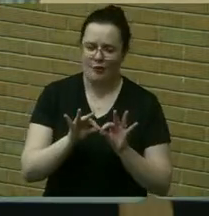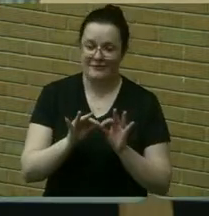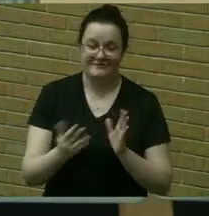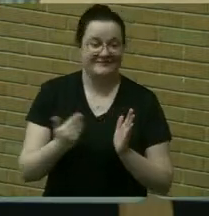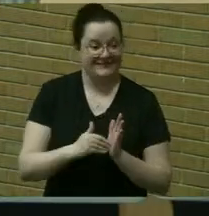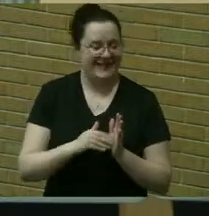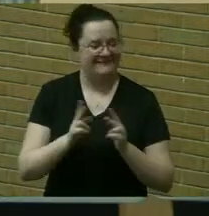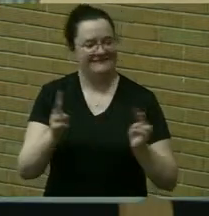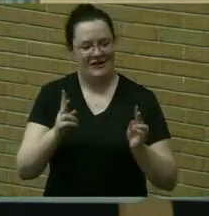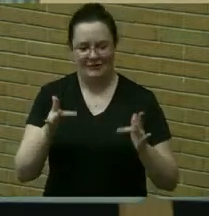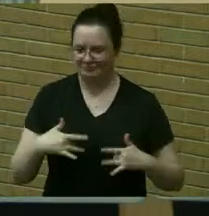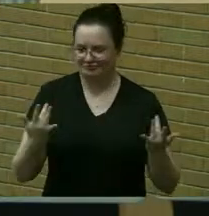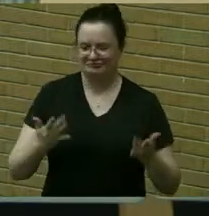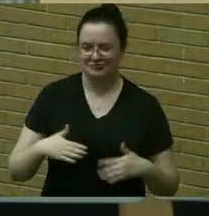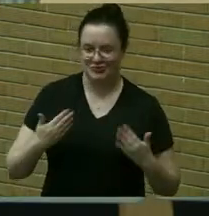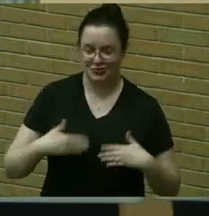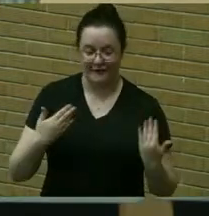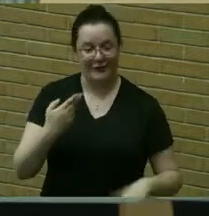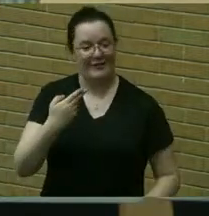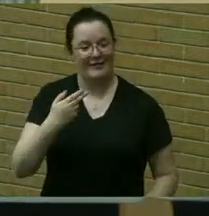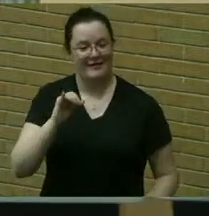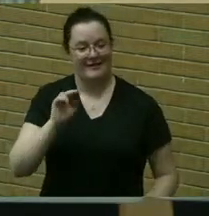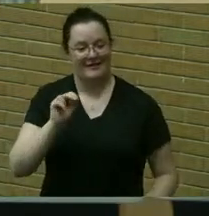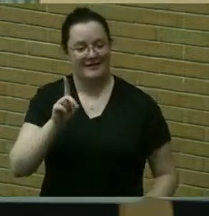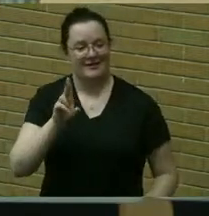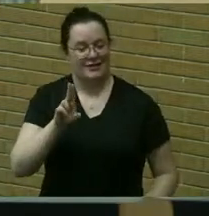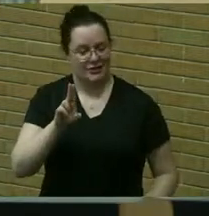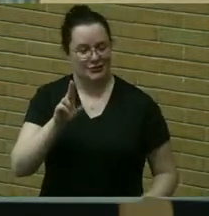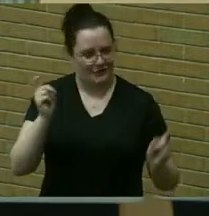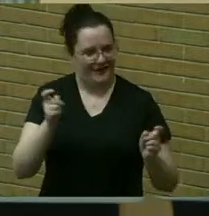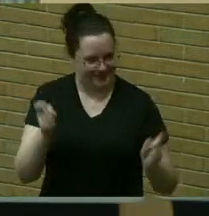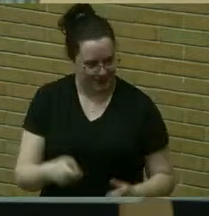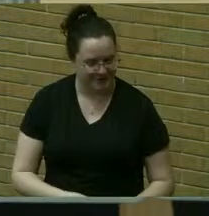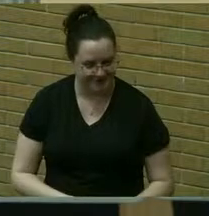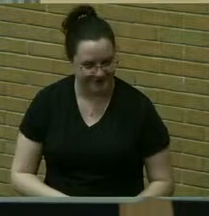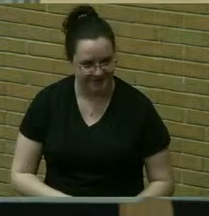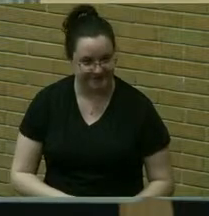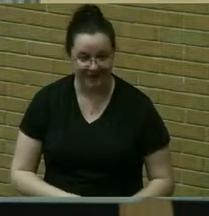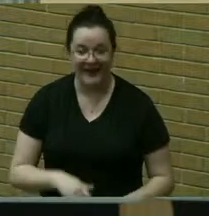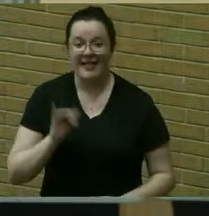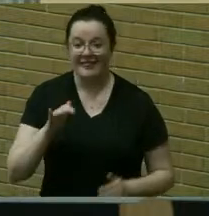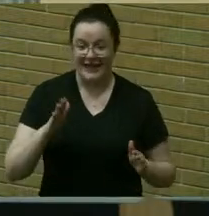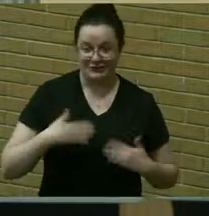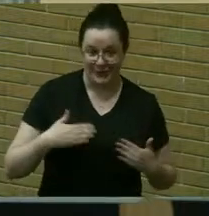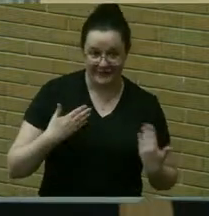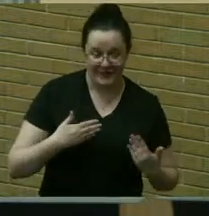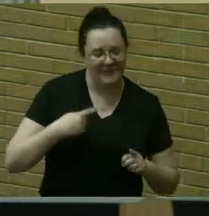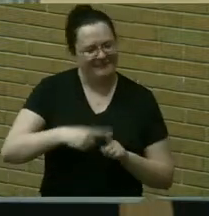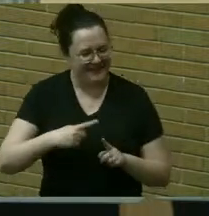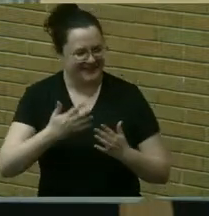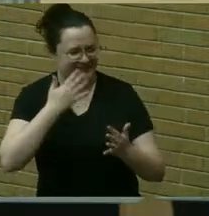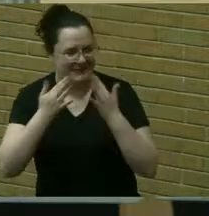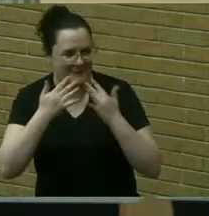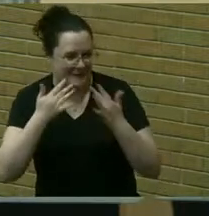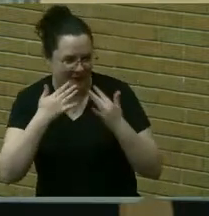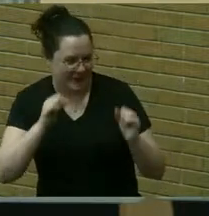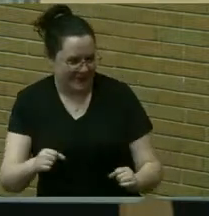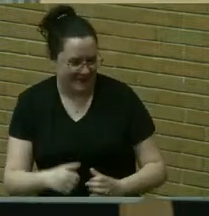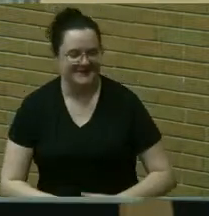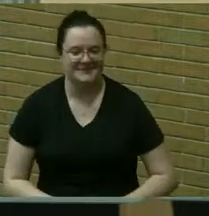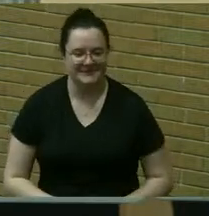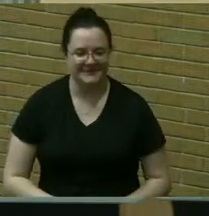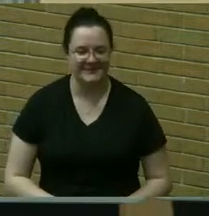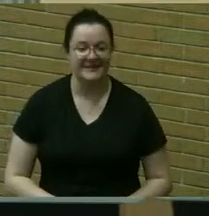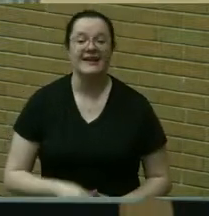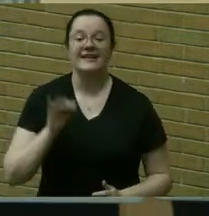joyful hindu festival not only is it joyful it is colorful it is the it is